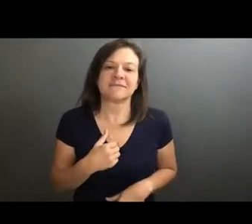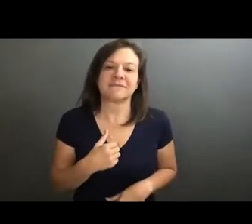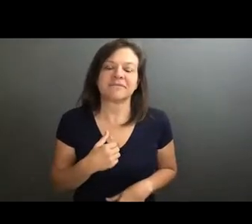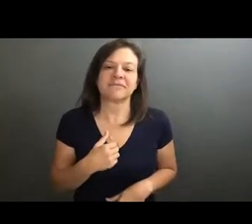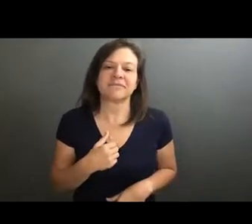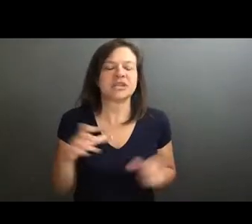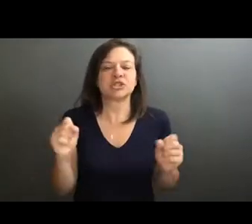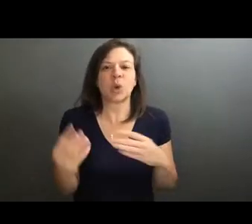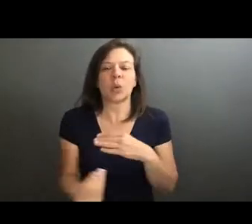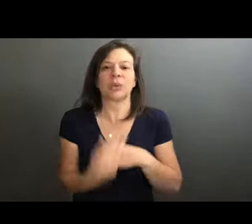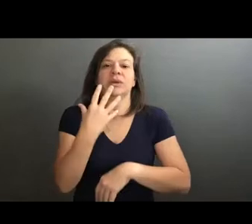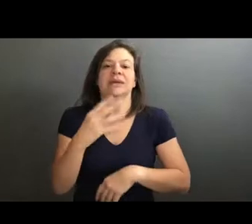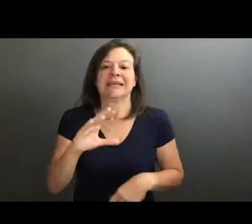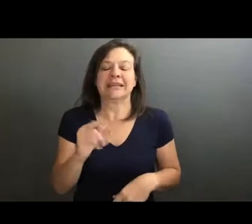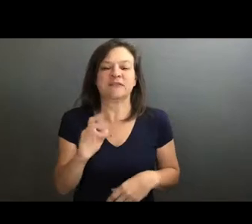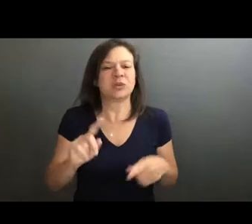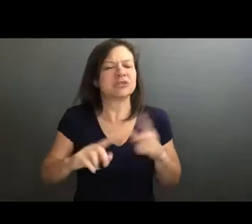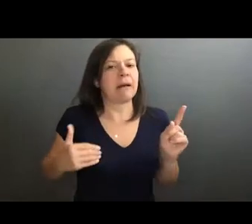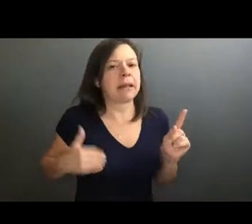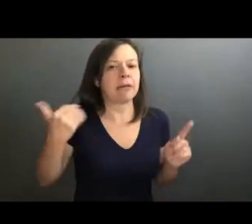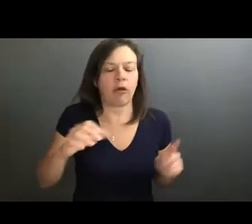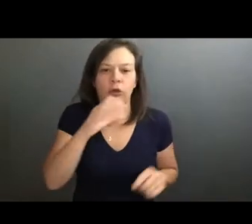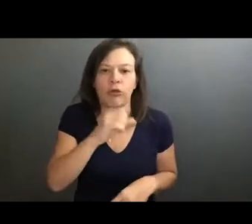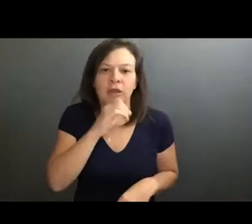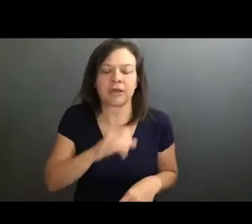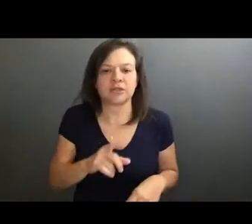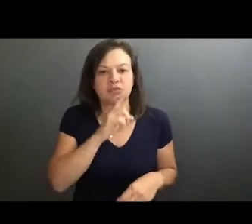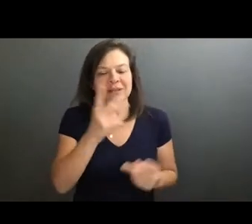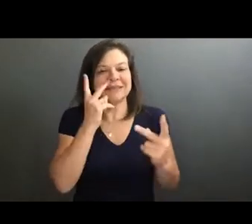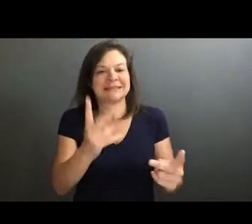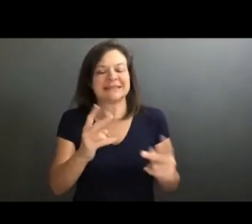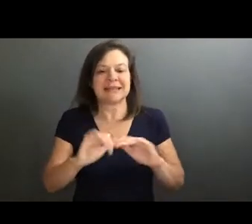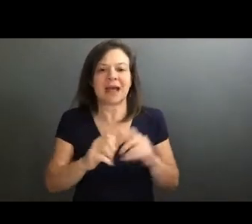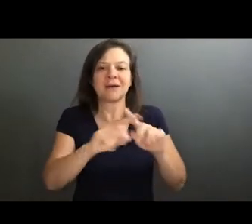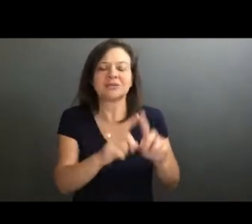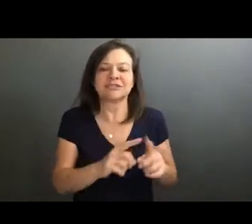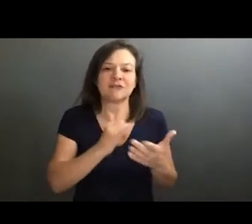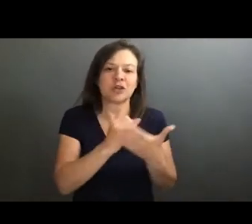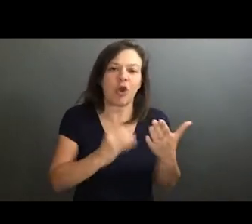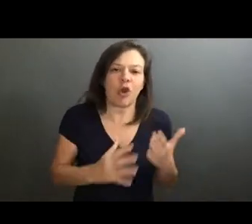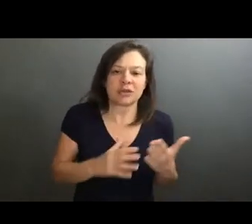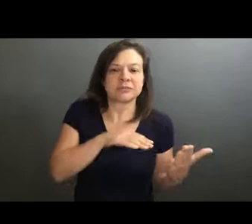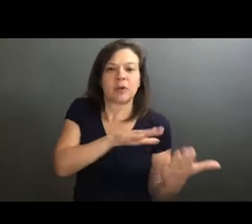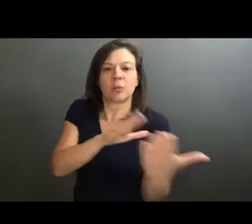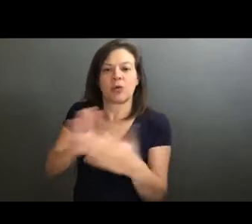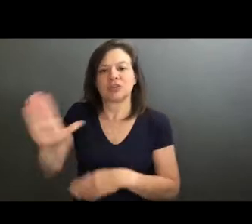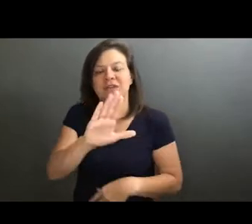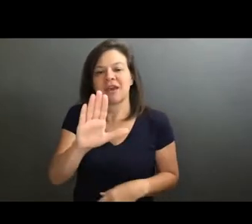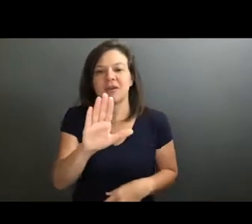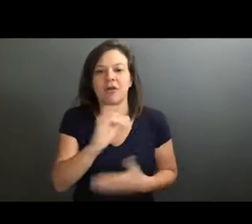just so influential, especially at a younger age, I think, and really seeing how different artists in a way approach their art forms.